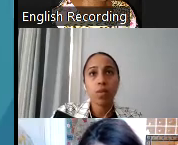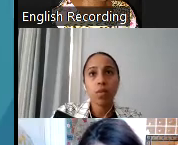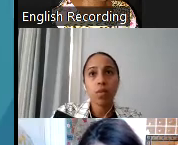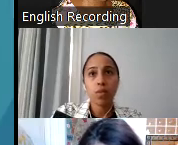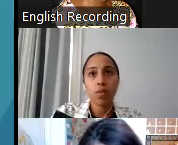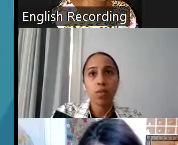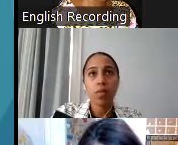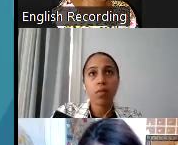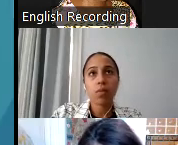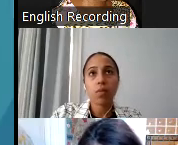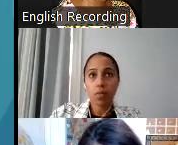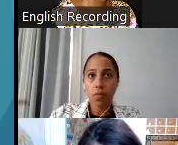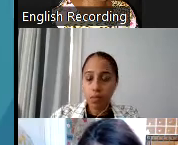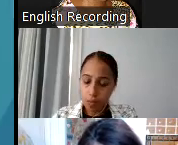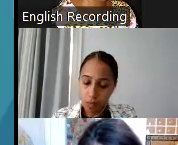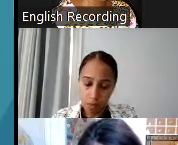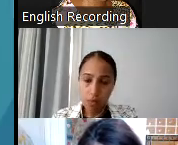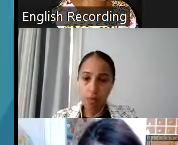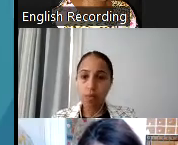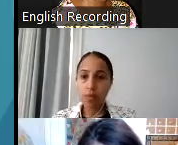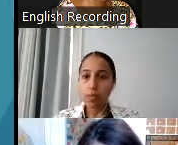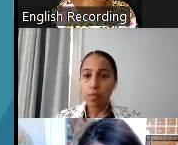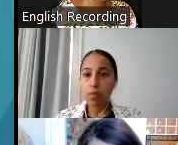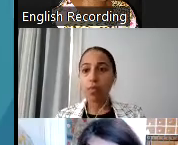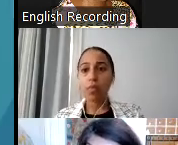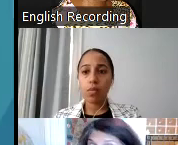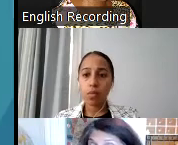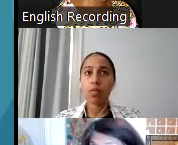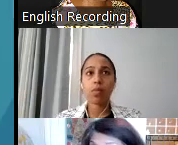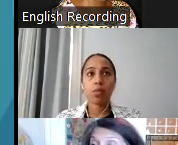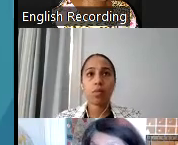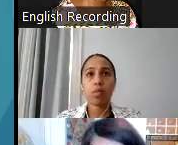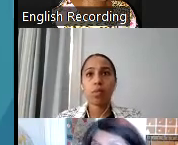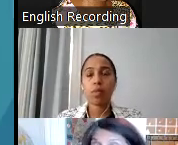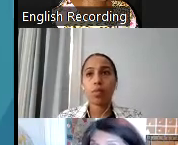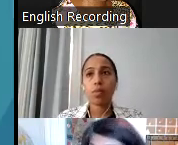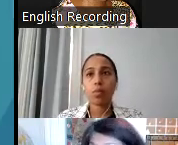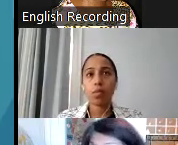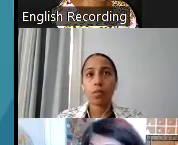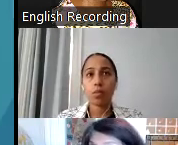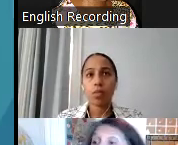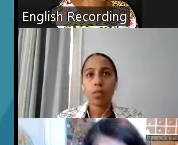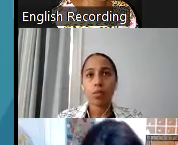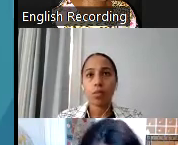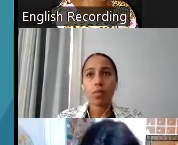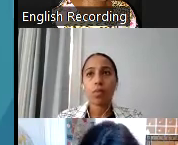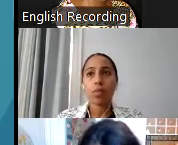you know, in number three, it speaks to rural areas, but it's also urban areas.